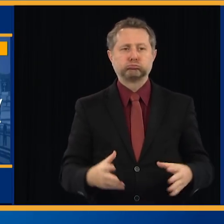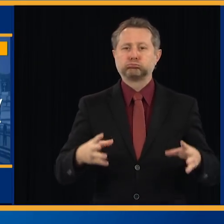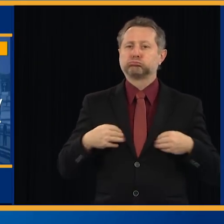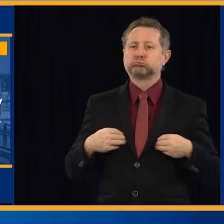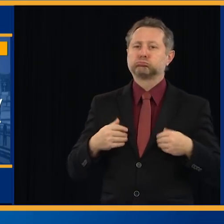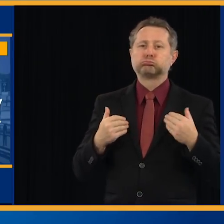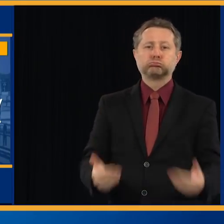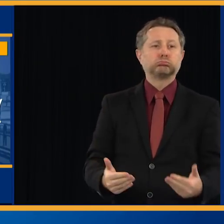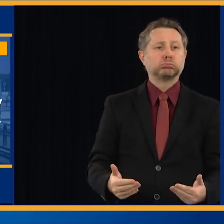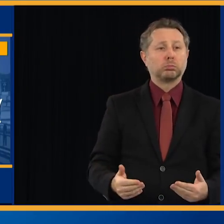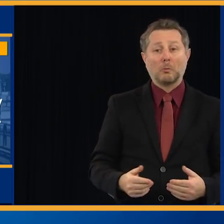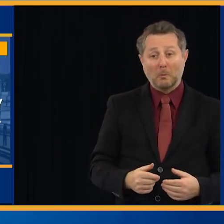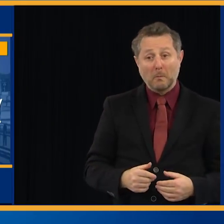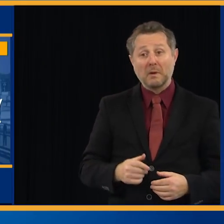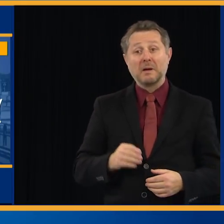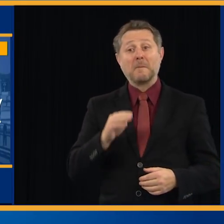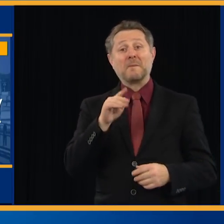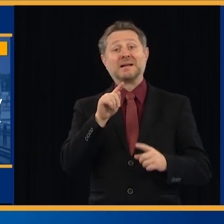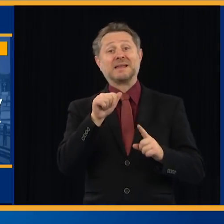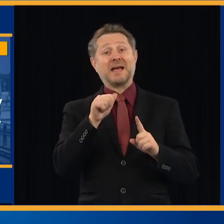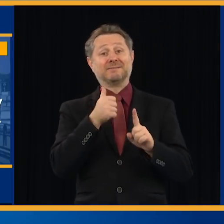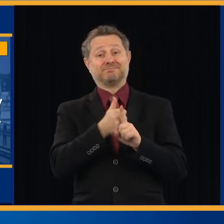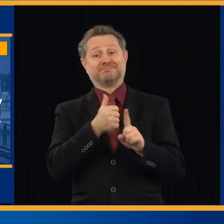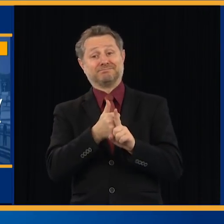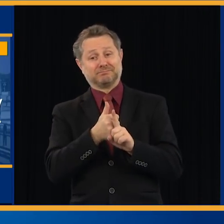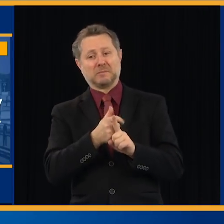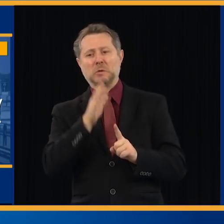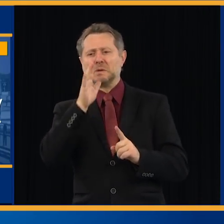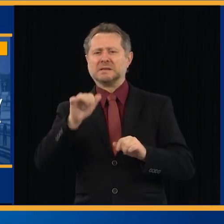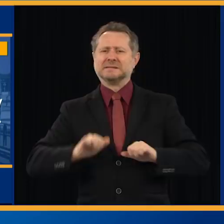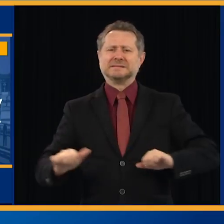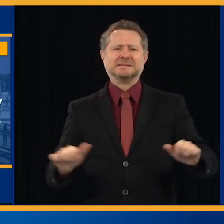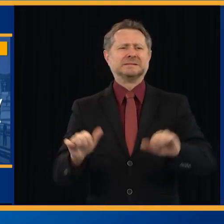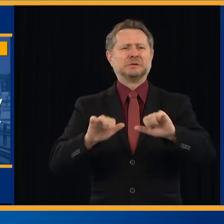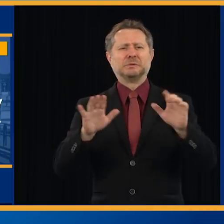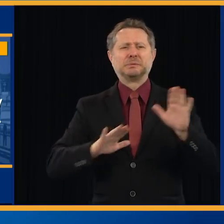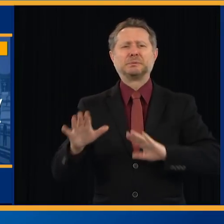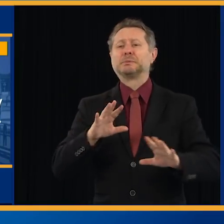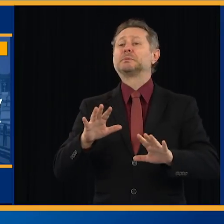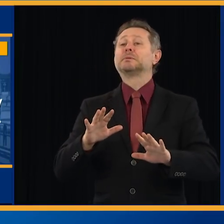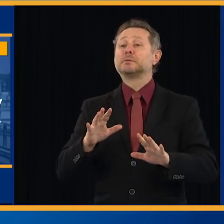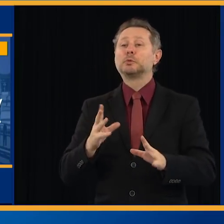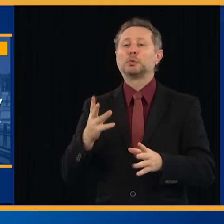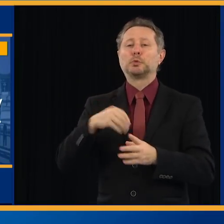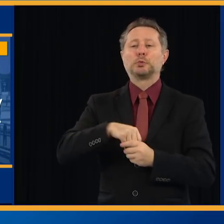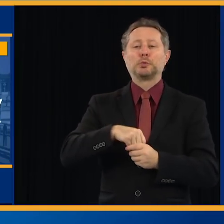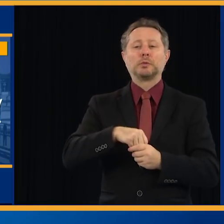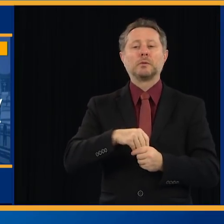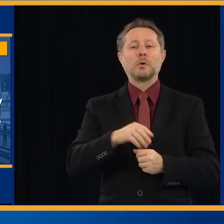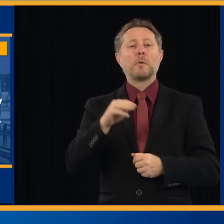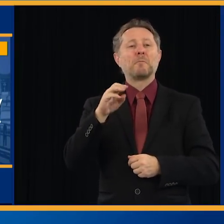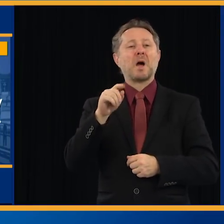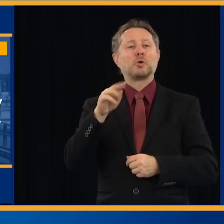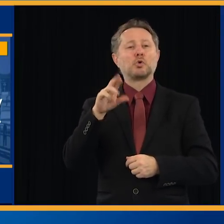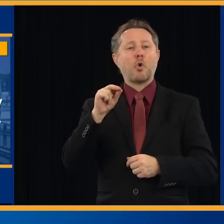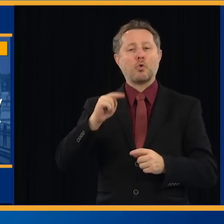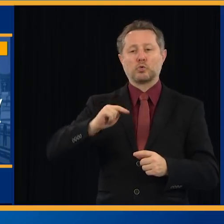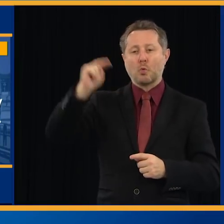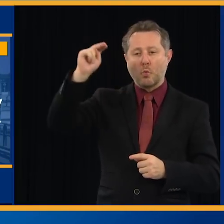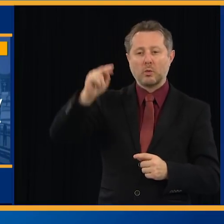disinfect the fleet on the Metro North and the Long Island Railroad,